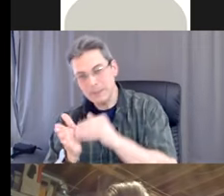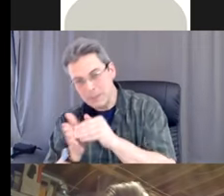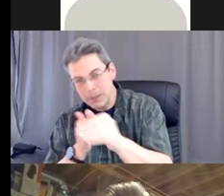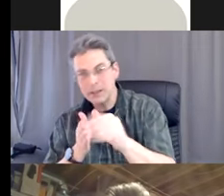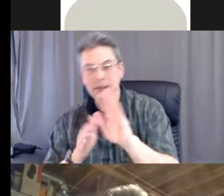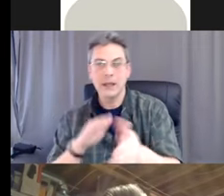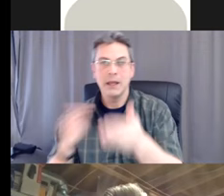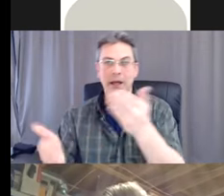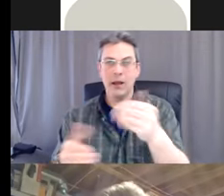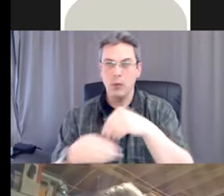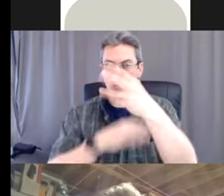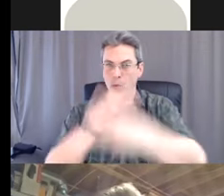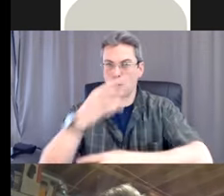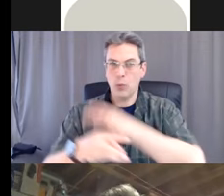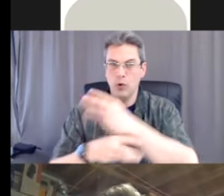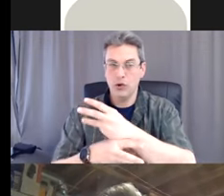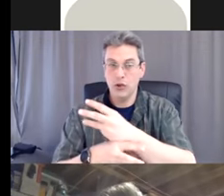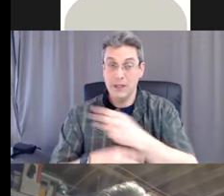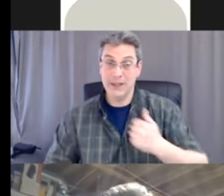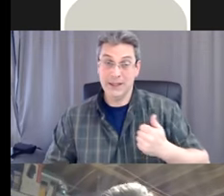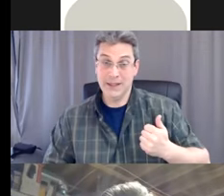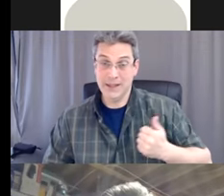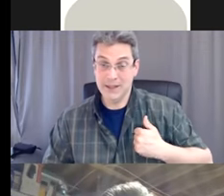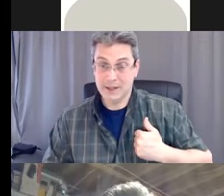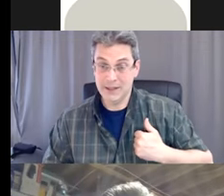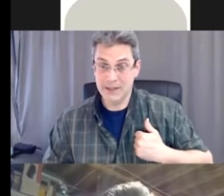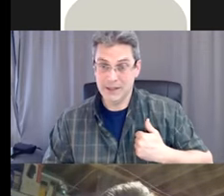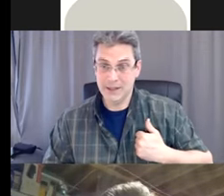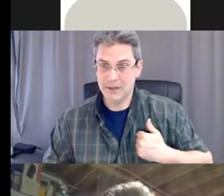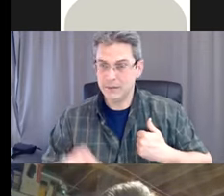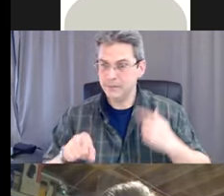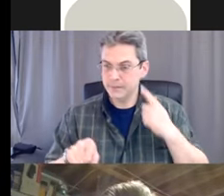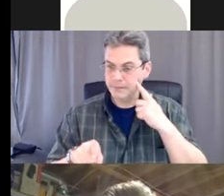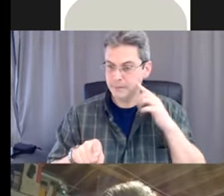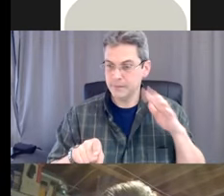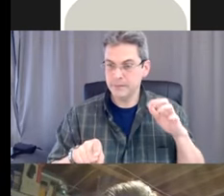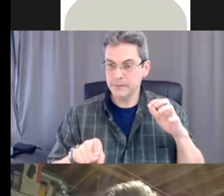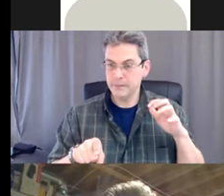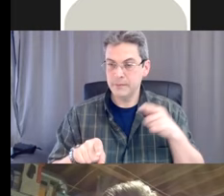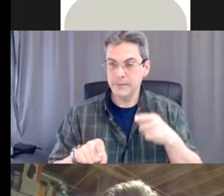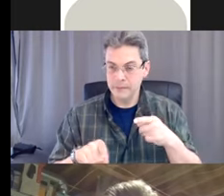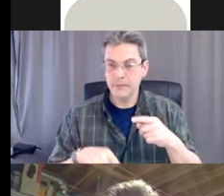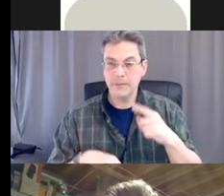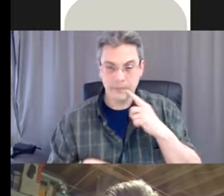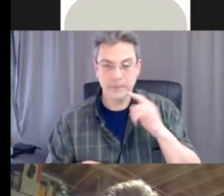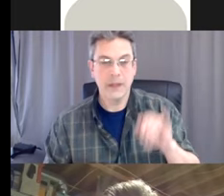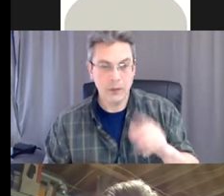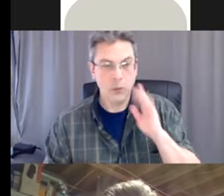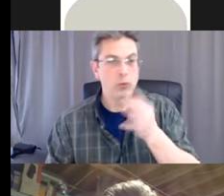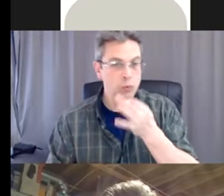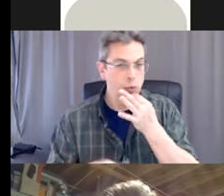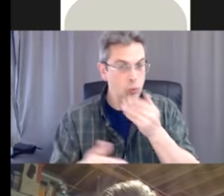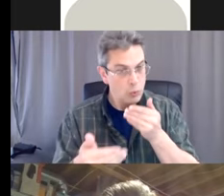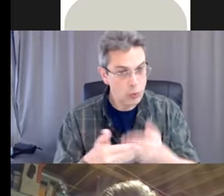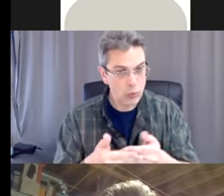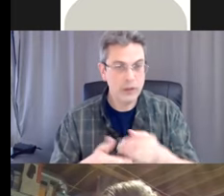Canada alone is closing in on a million COVID-19 cases and 22.5,000 deaths.